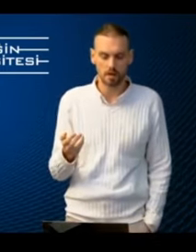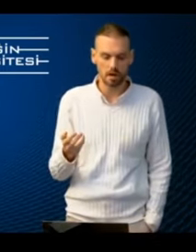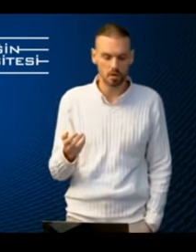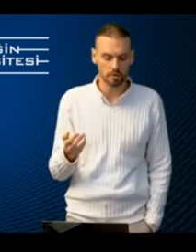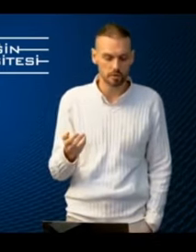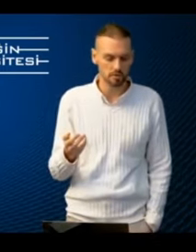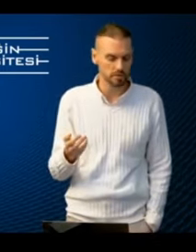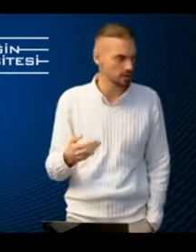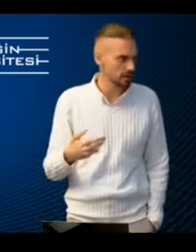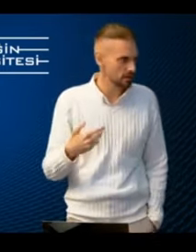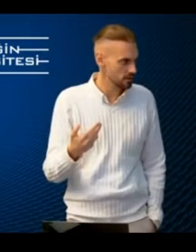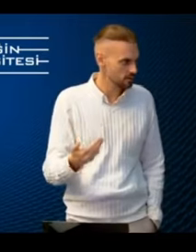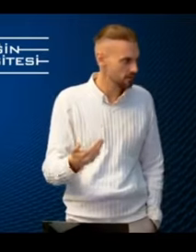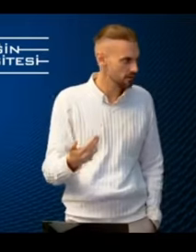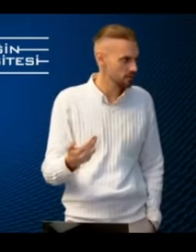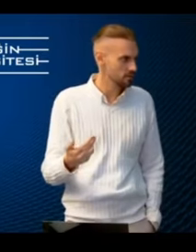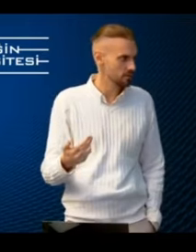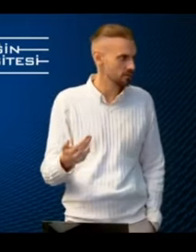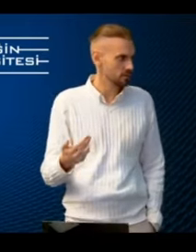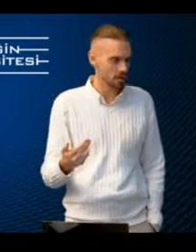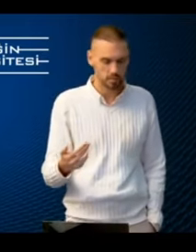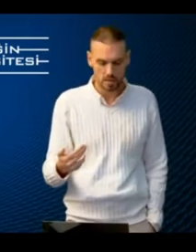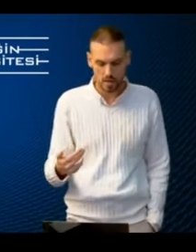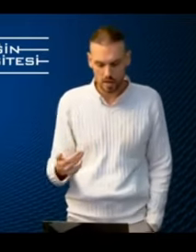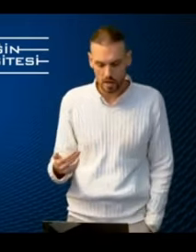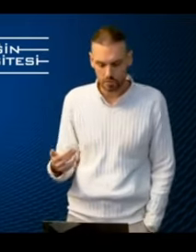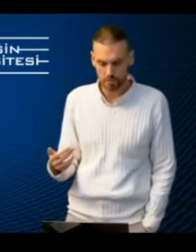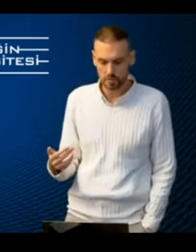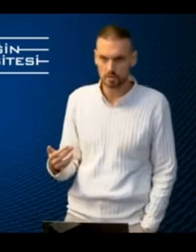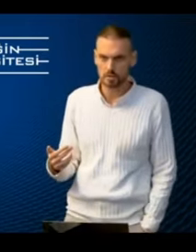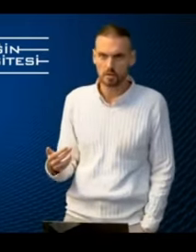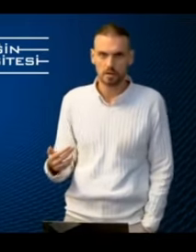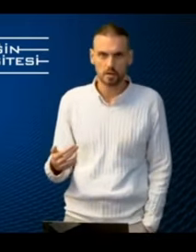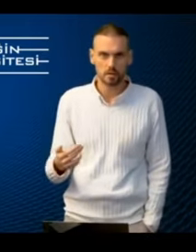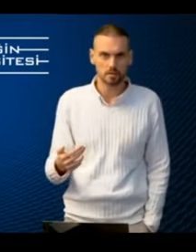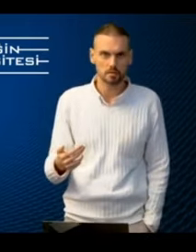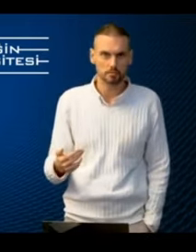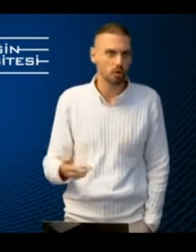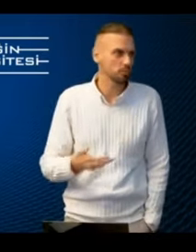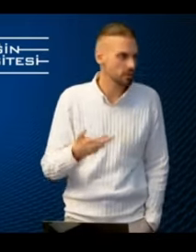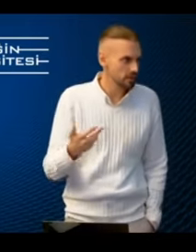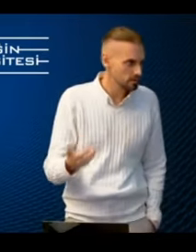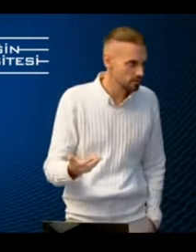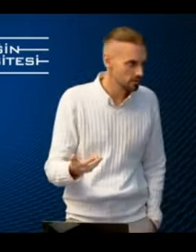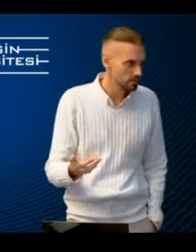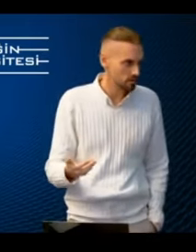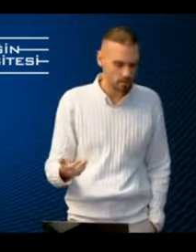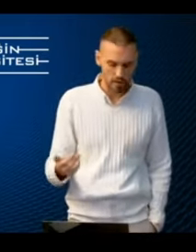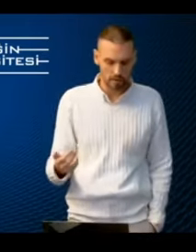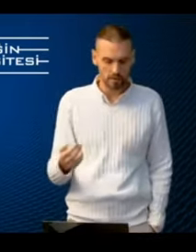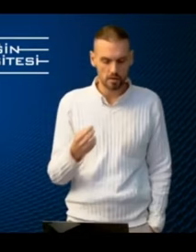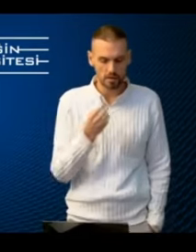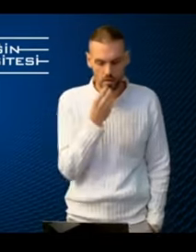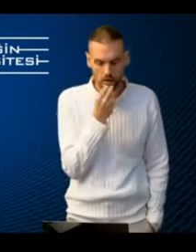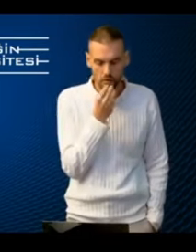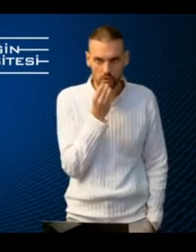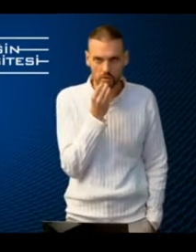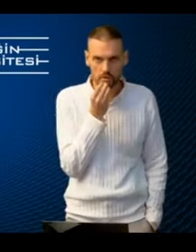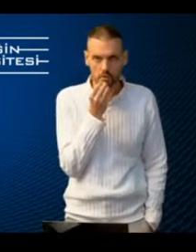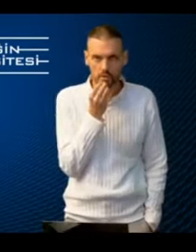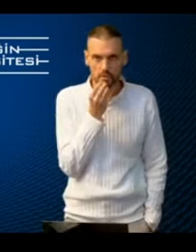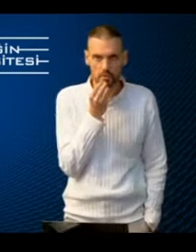understanding how the service is accessed by these disability types how the service is operated and then